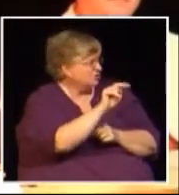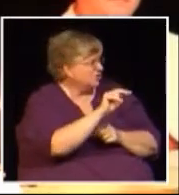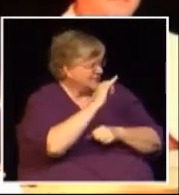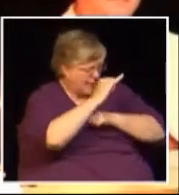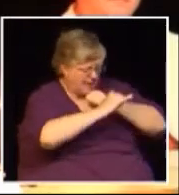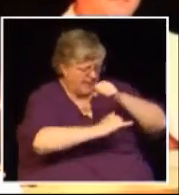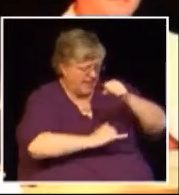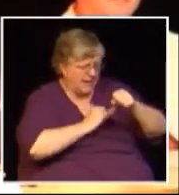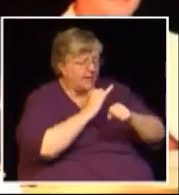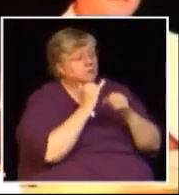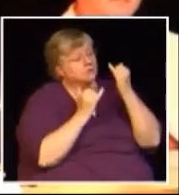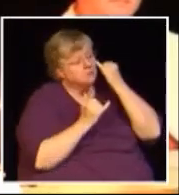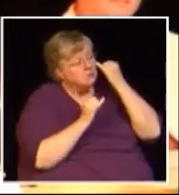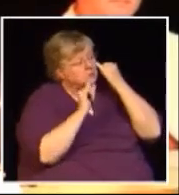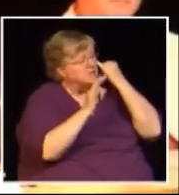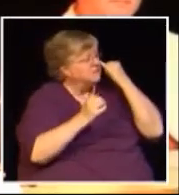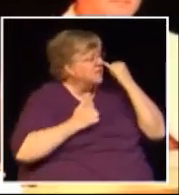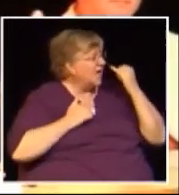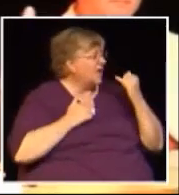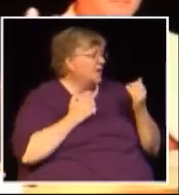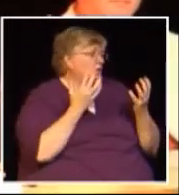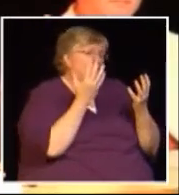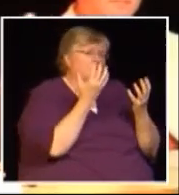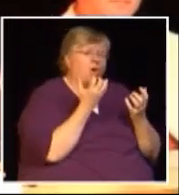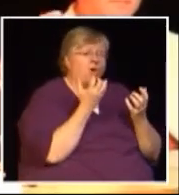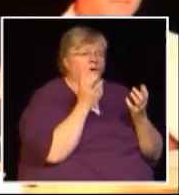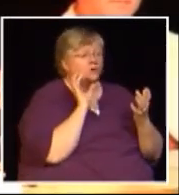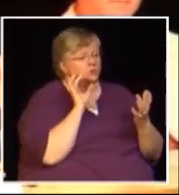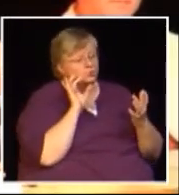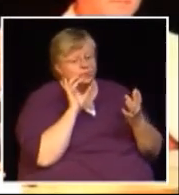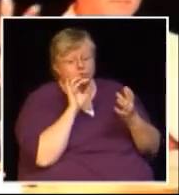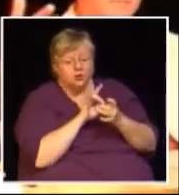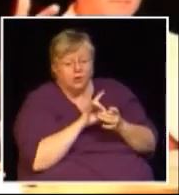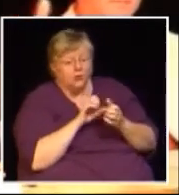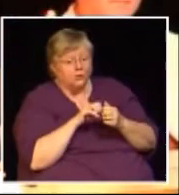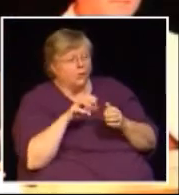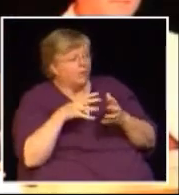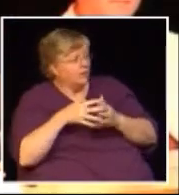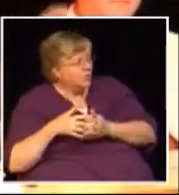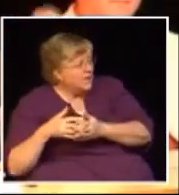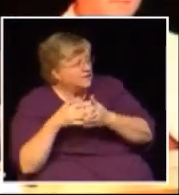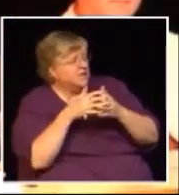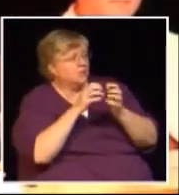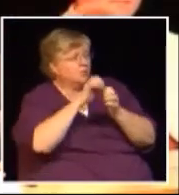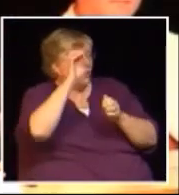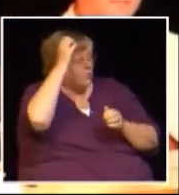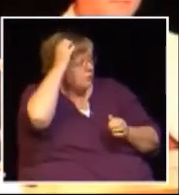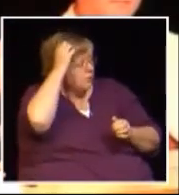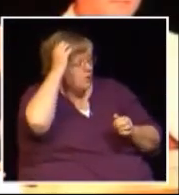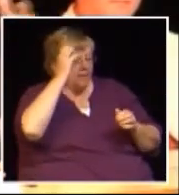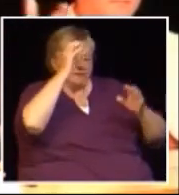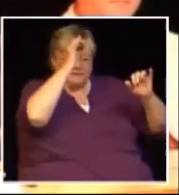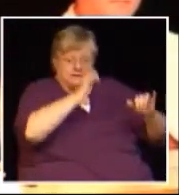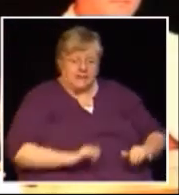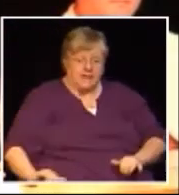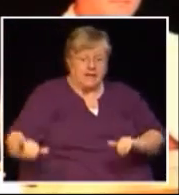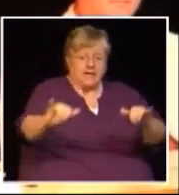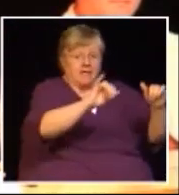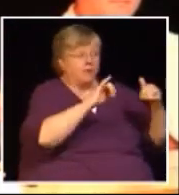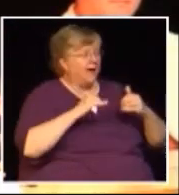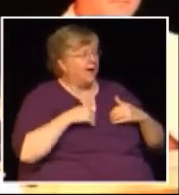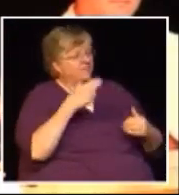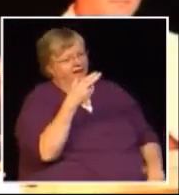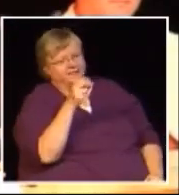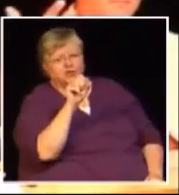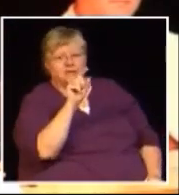fits globalization so if Canada at some points wants to join in with the U.S. and Europe and have